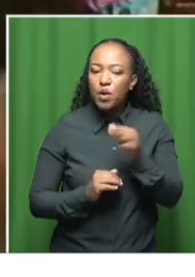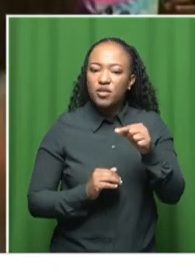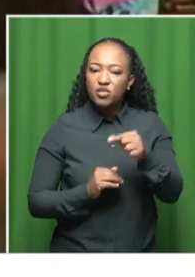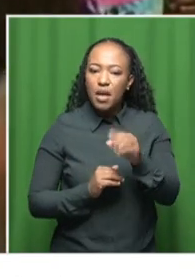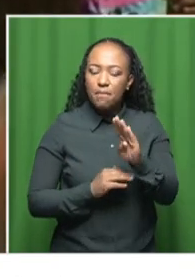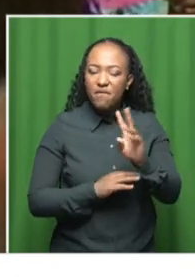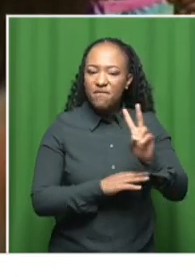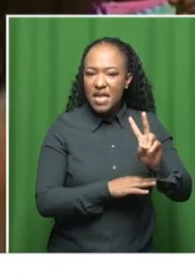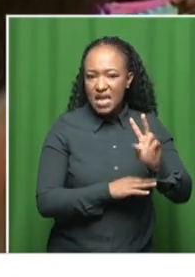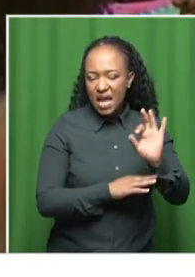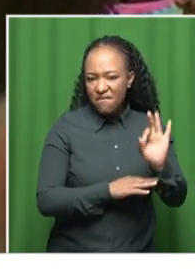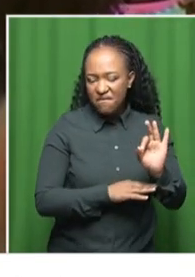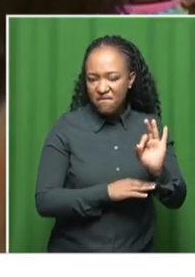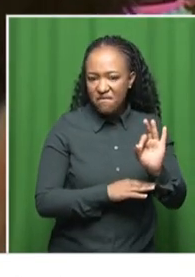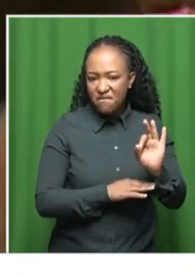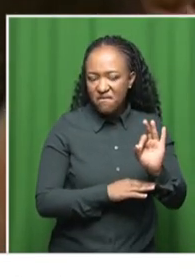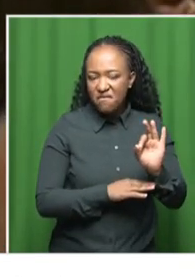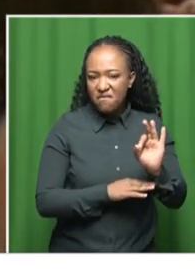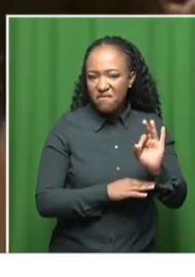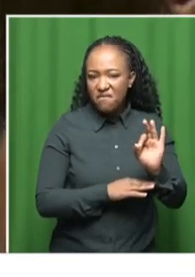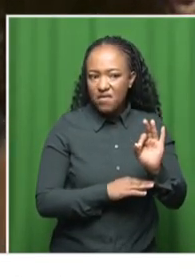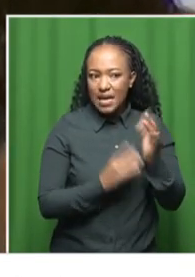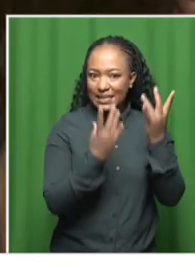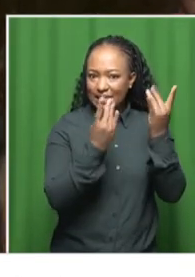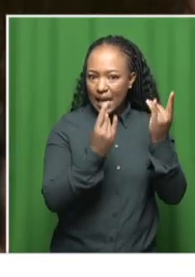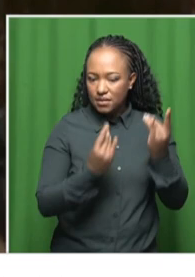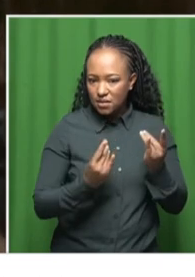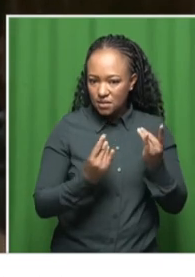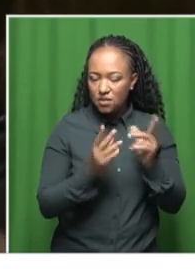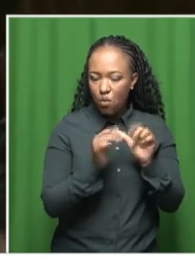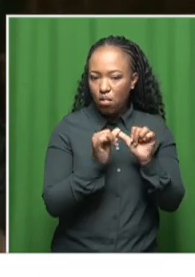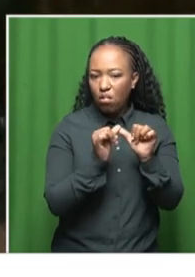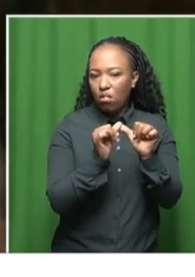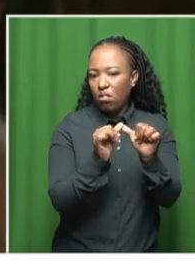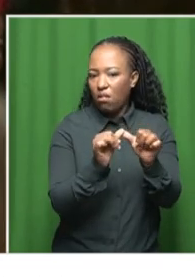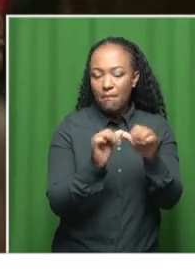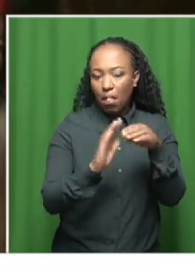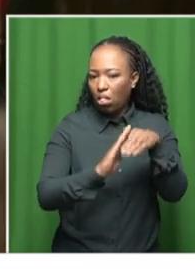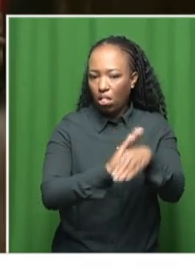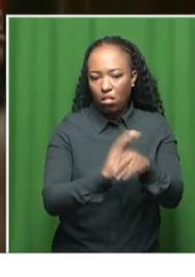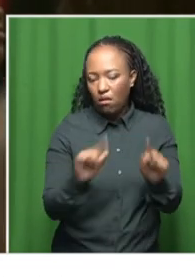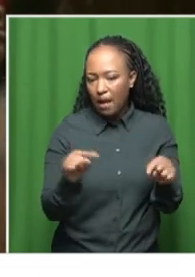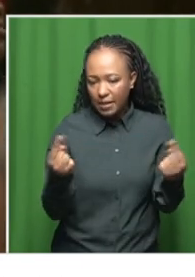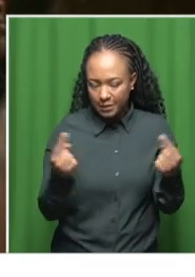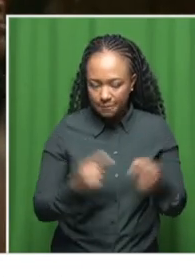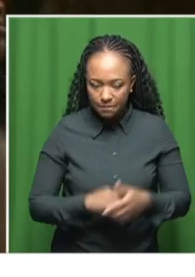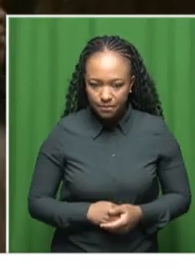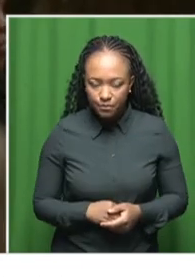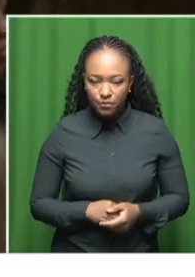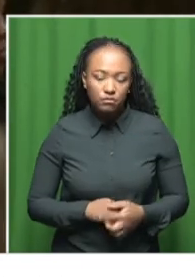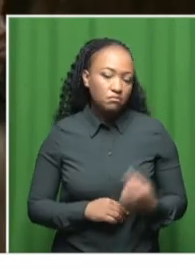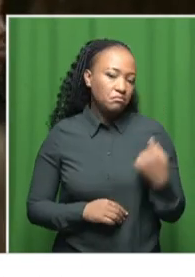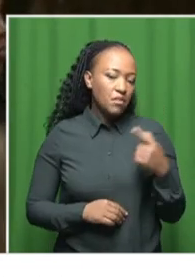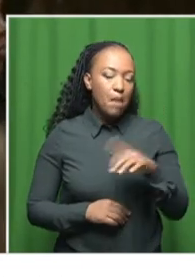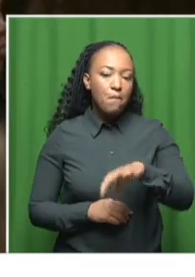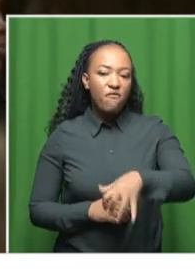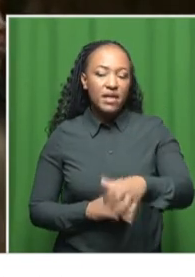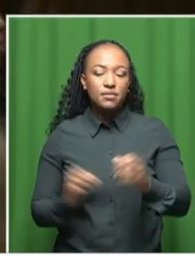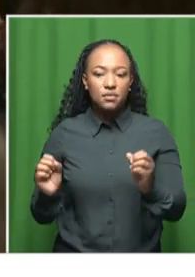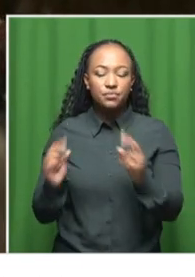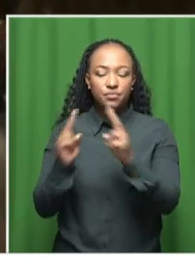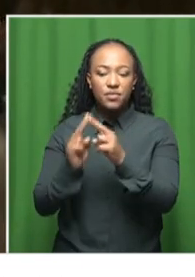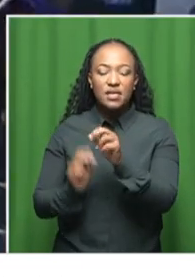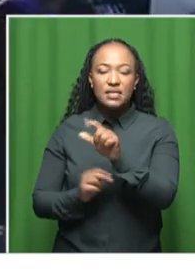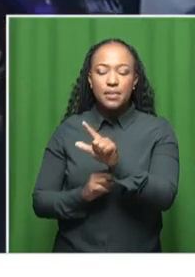statistics, will not be coming down. When we went to the provincial summit, we saw that 74